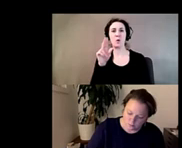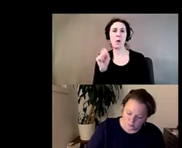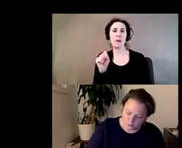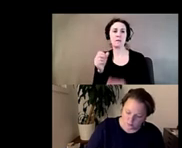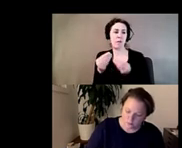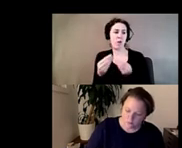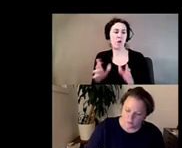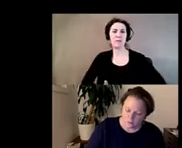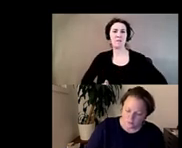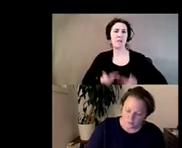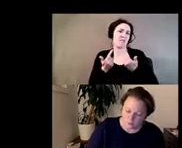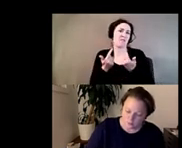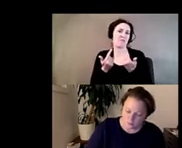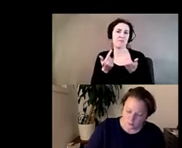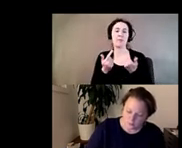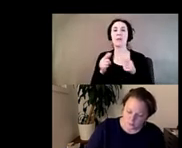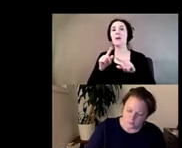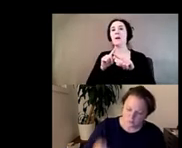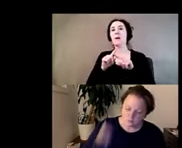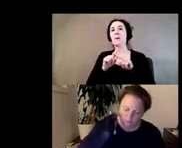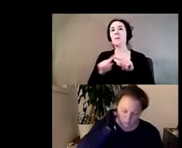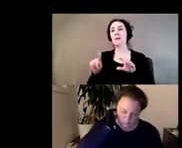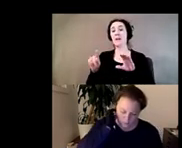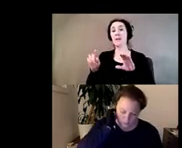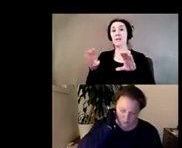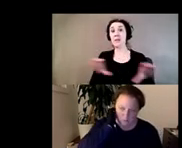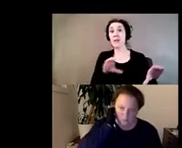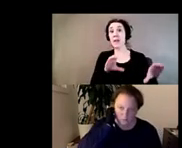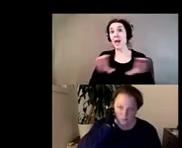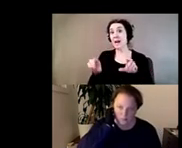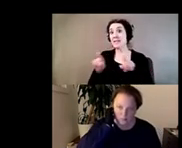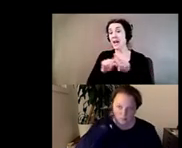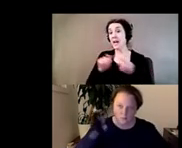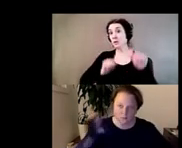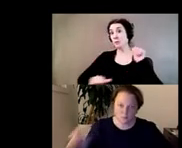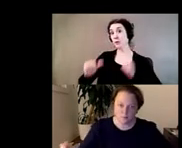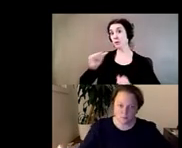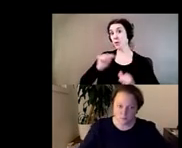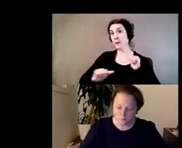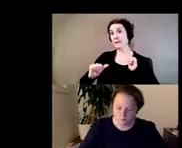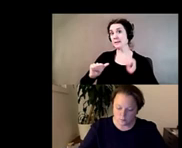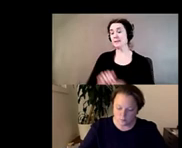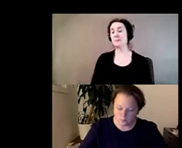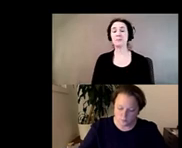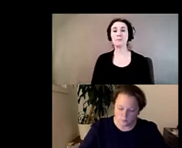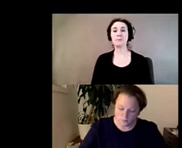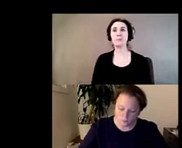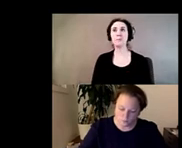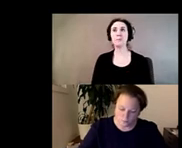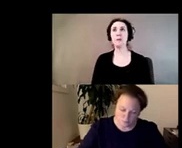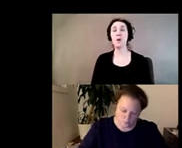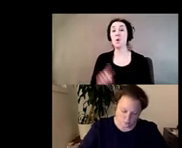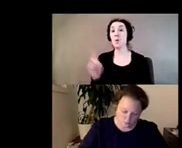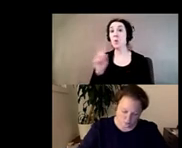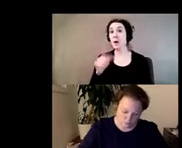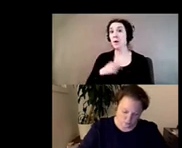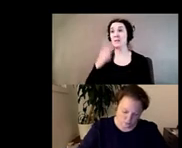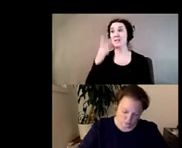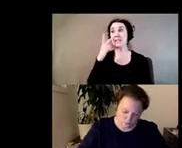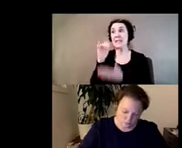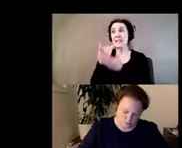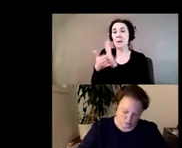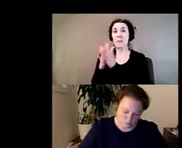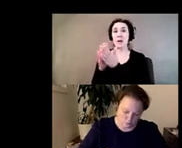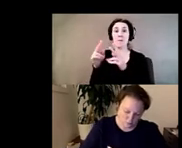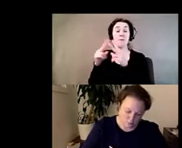that act as a performance as an act of activism where it was profoundly effective or where i've seen it be really profoundly